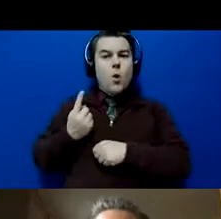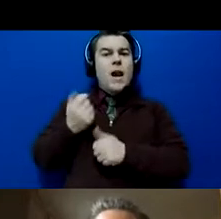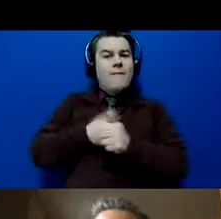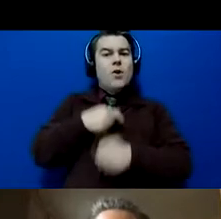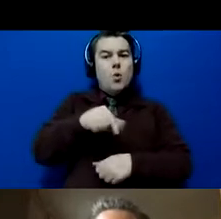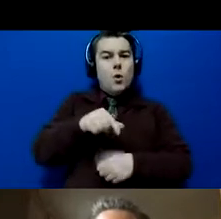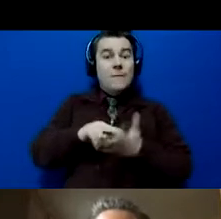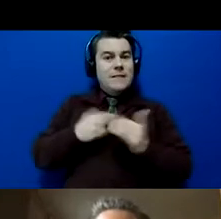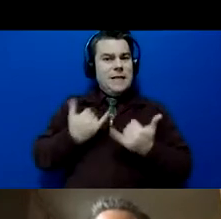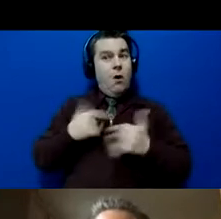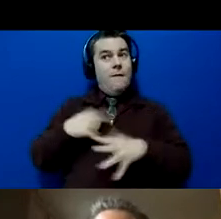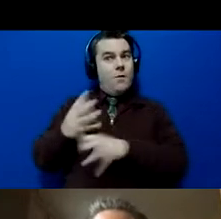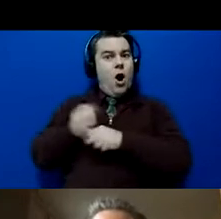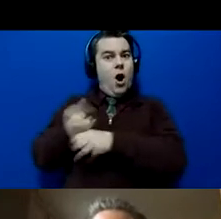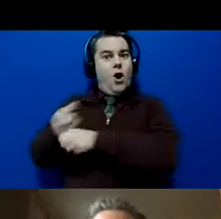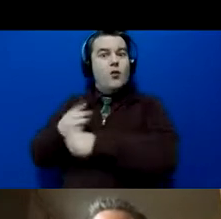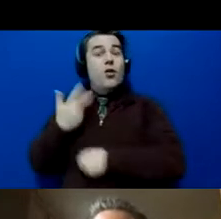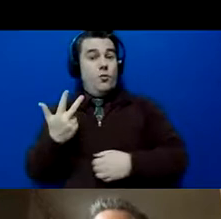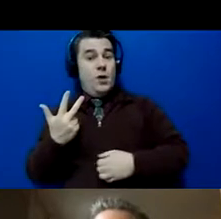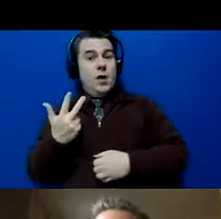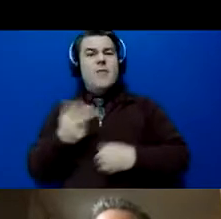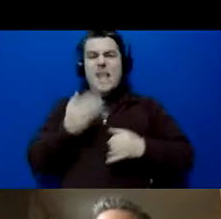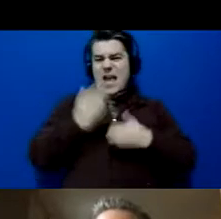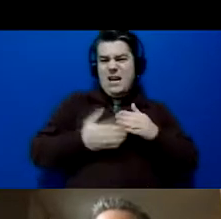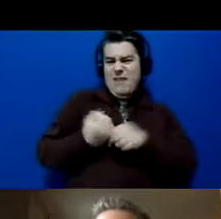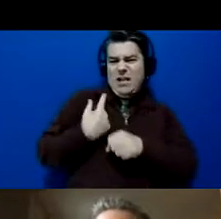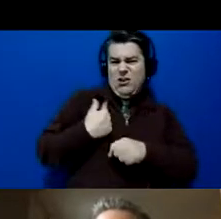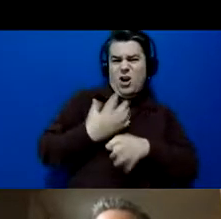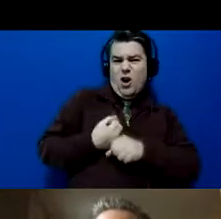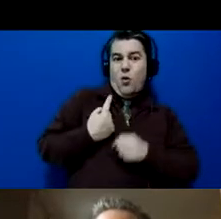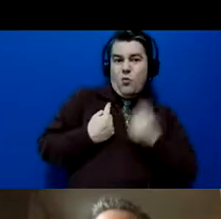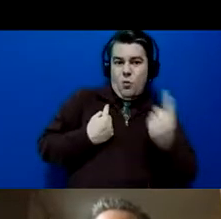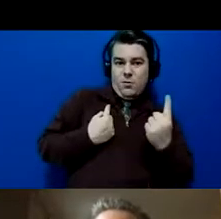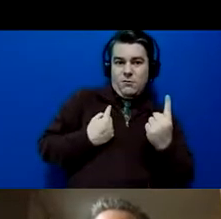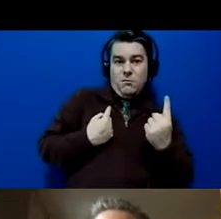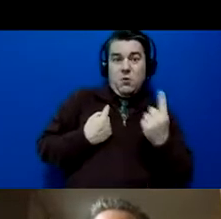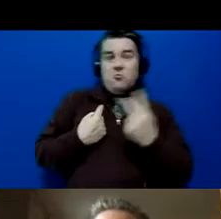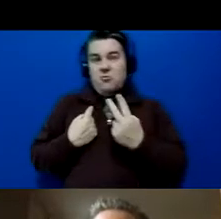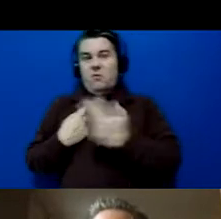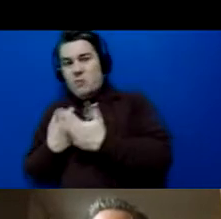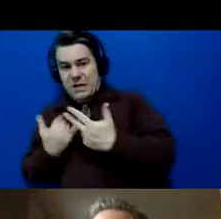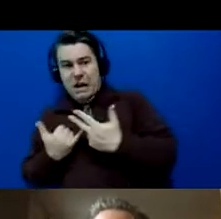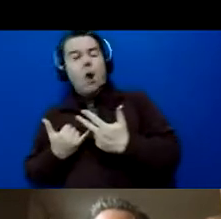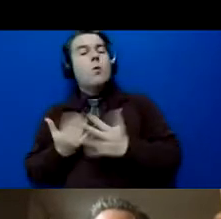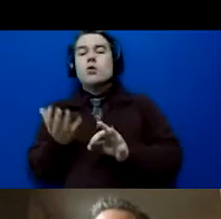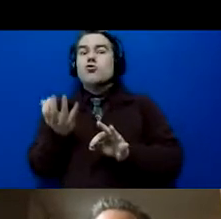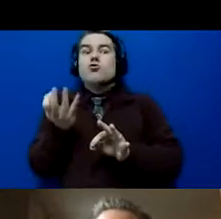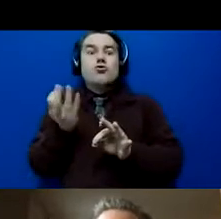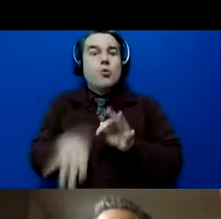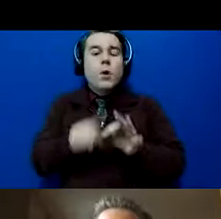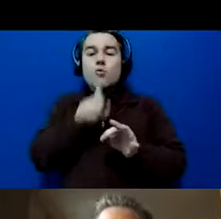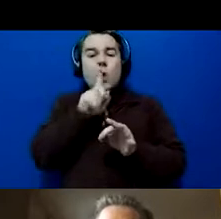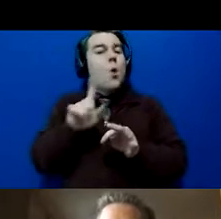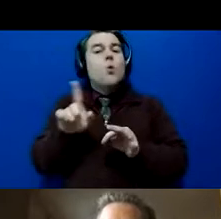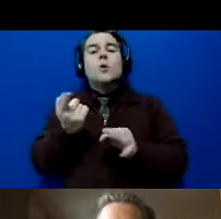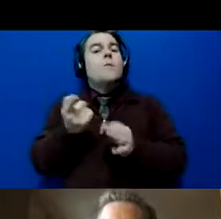now. The end of last year, I got my first Consistency Club prize. They have made it so simple. They're simply rewarding